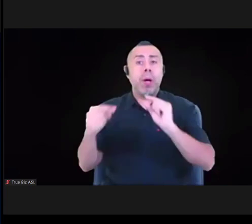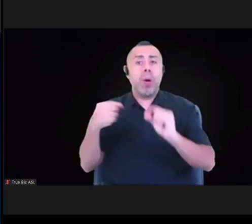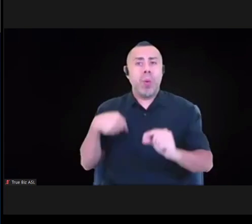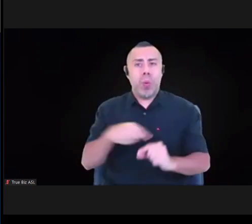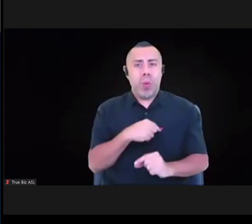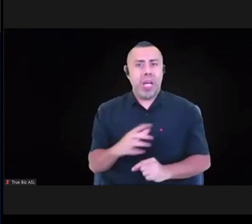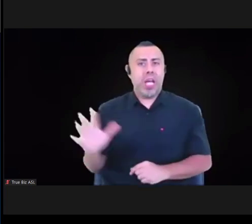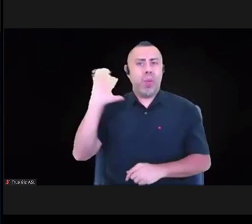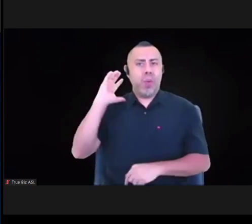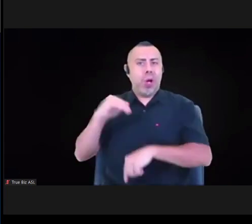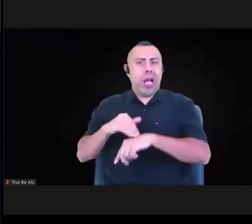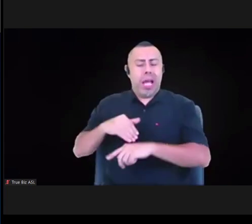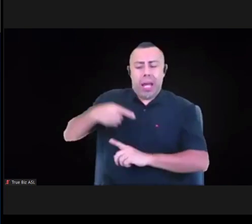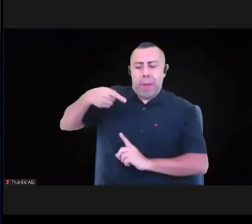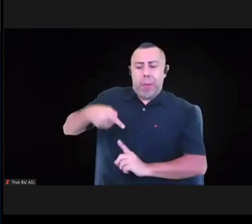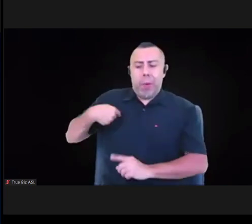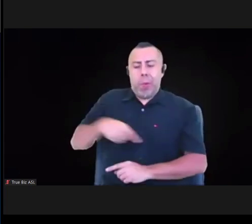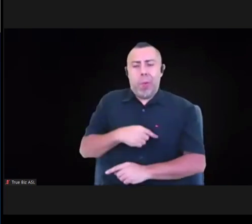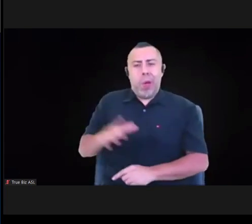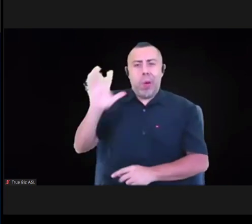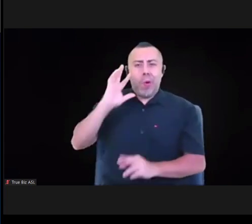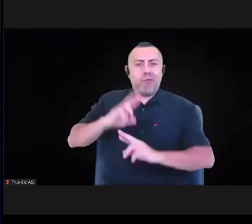we had done the work previously.